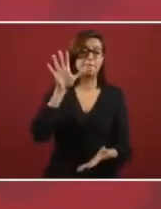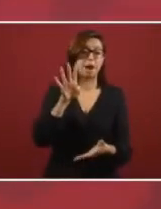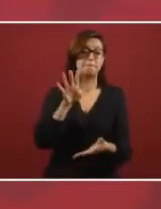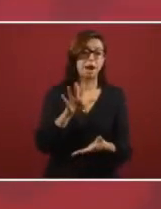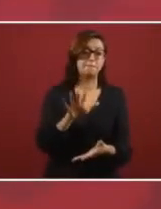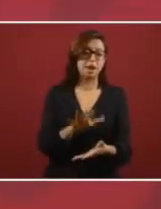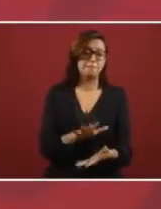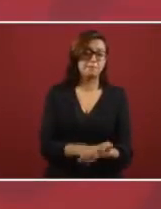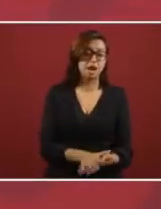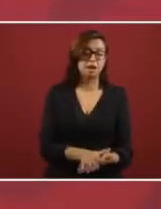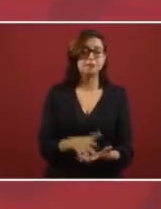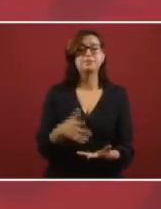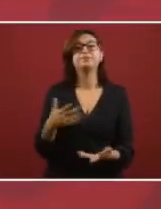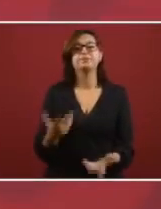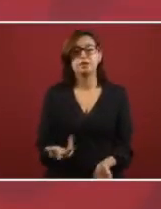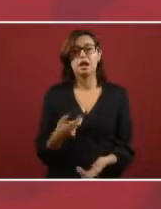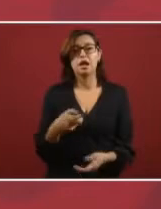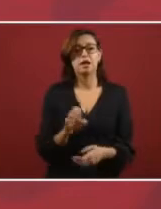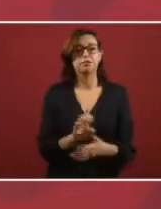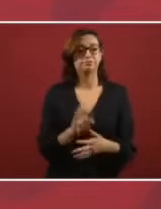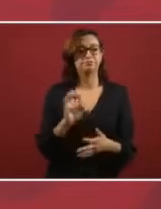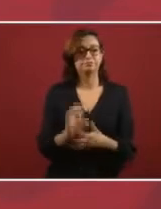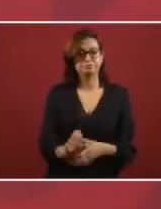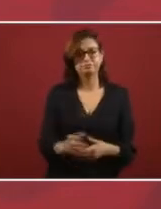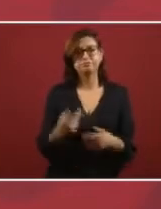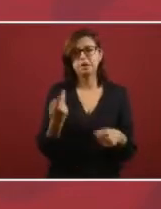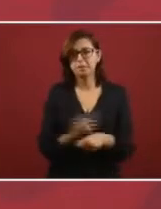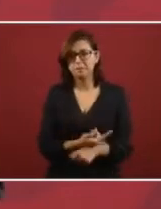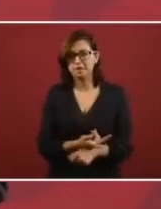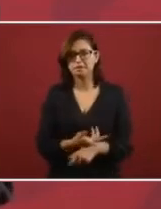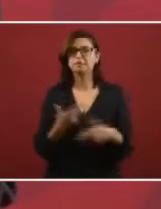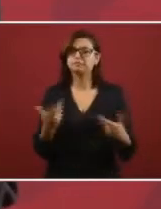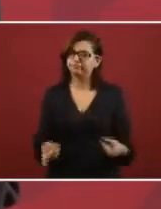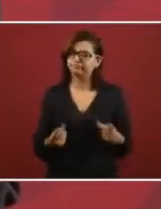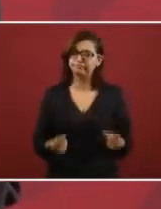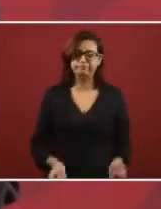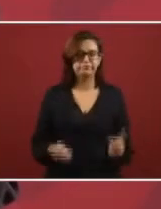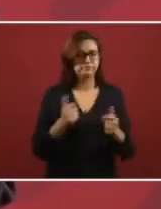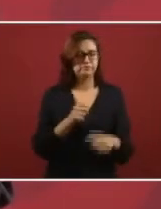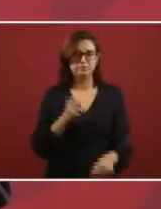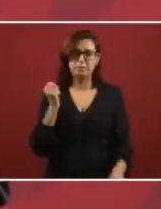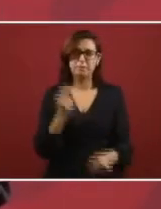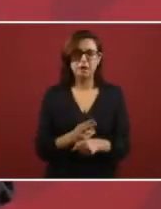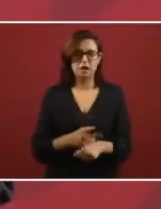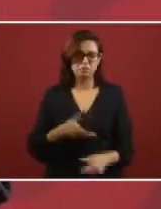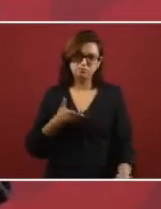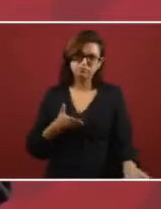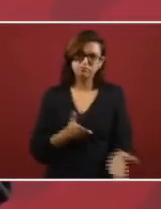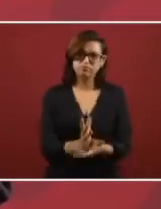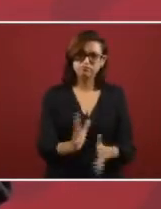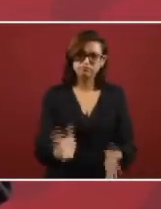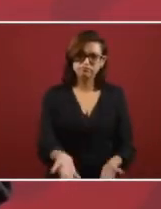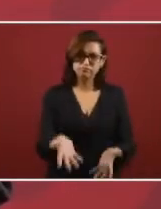production and they opted for the